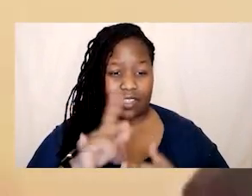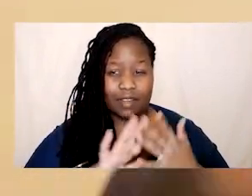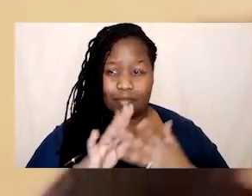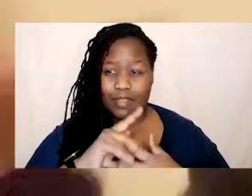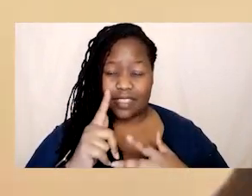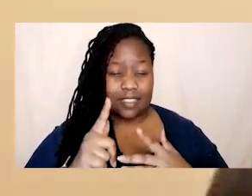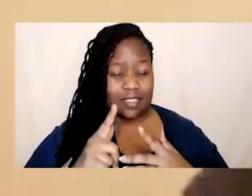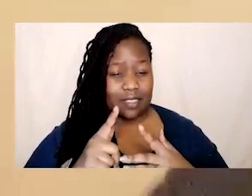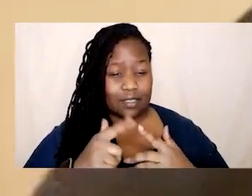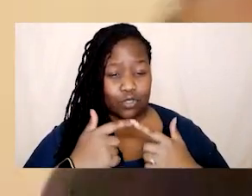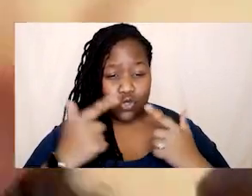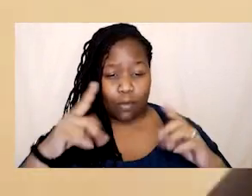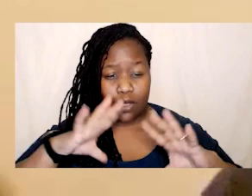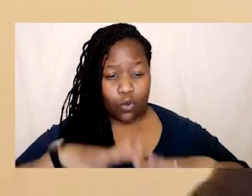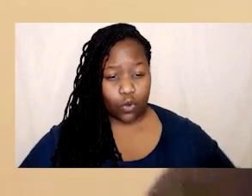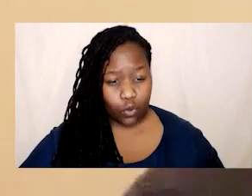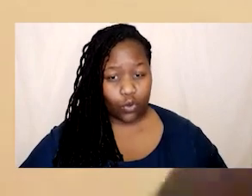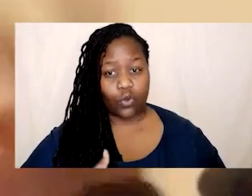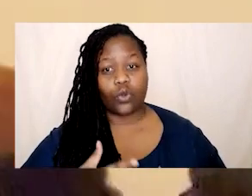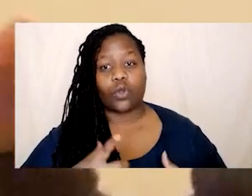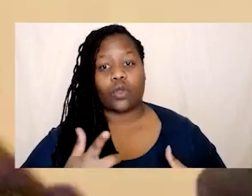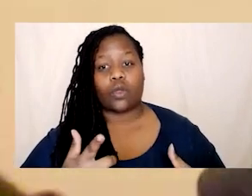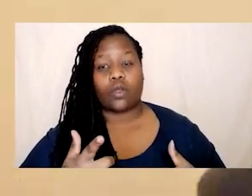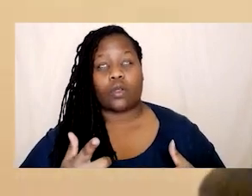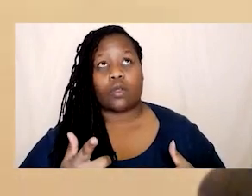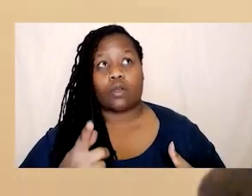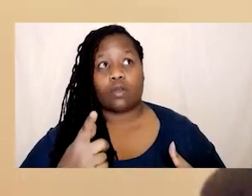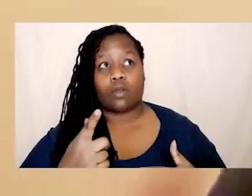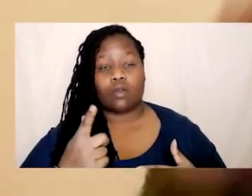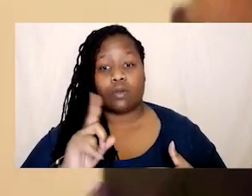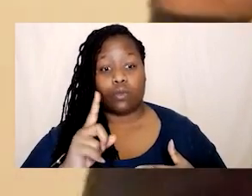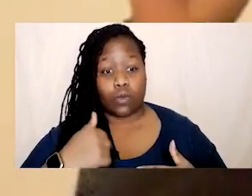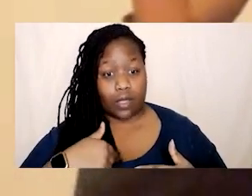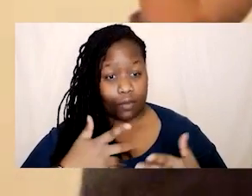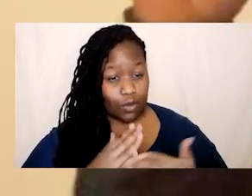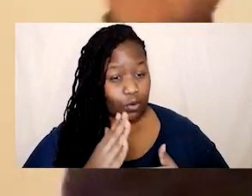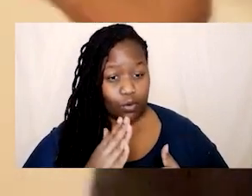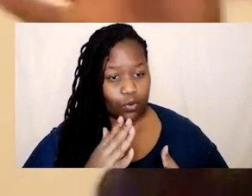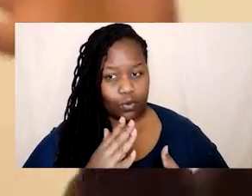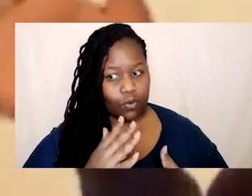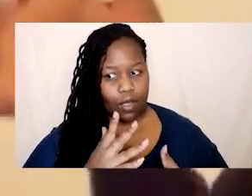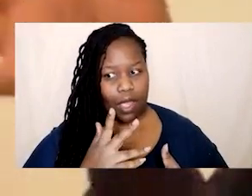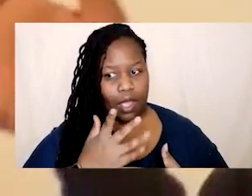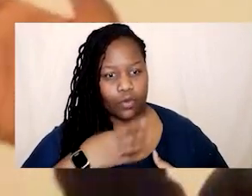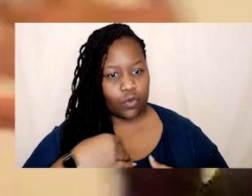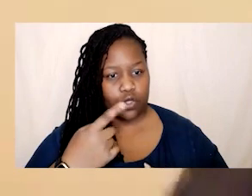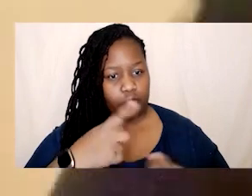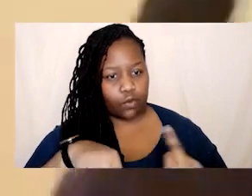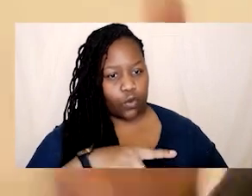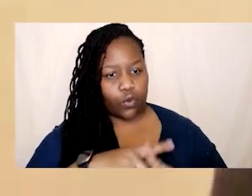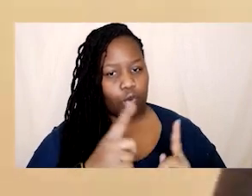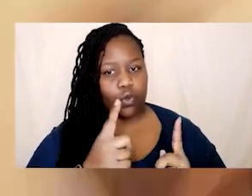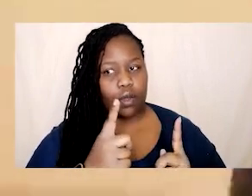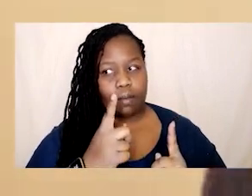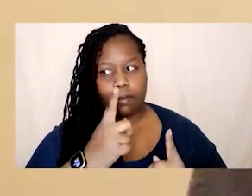depletion depression like what you know what i went for this year i wish that on nobody um but we all face spectrums of that we